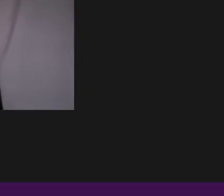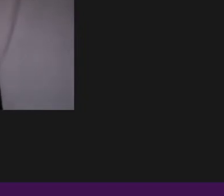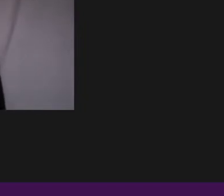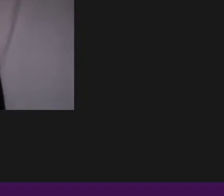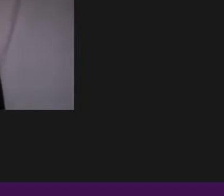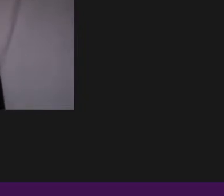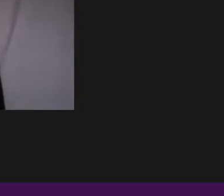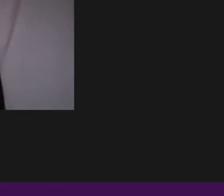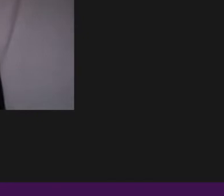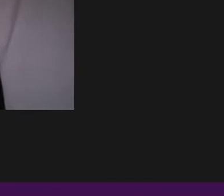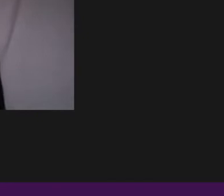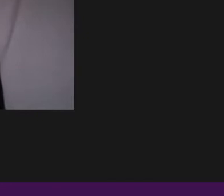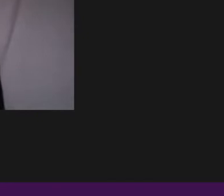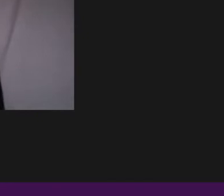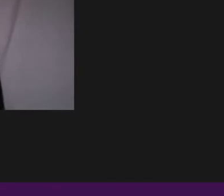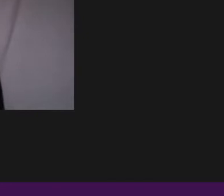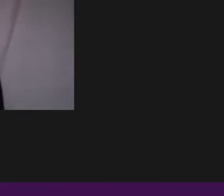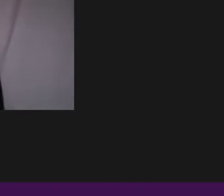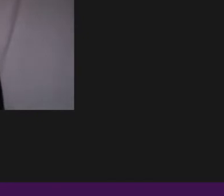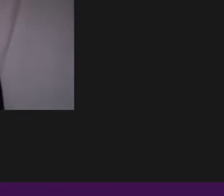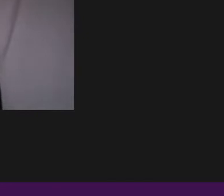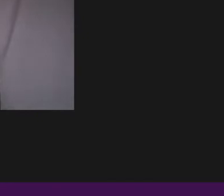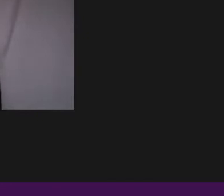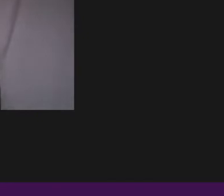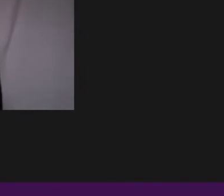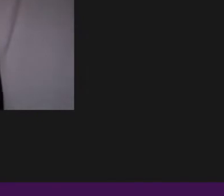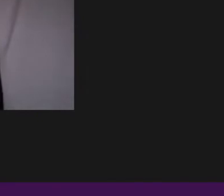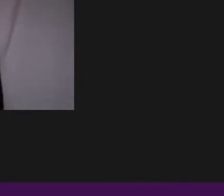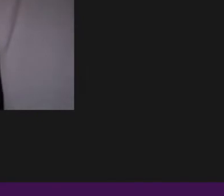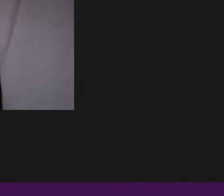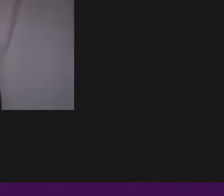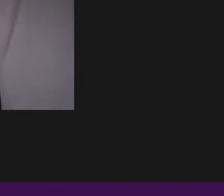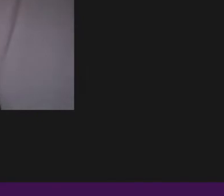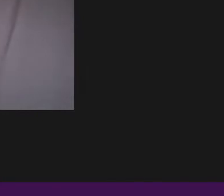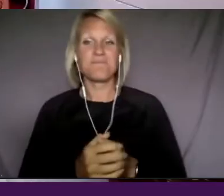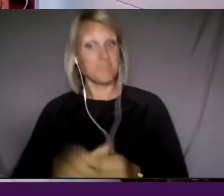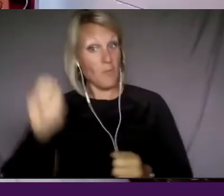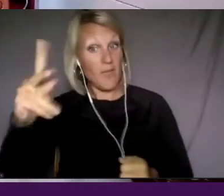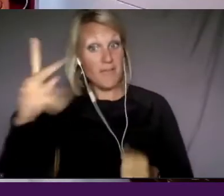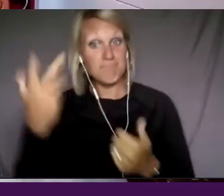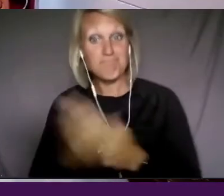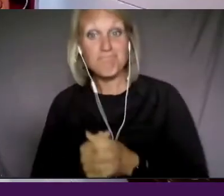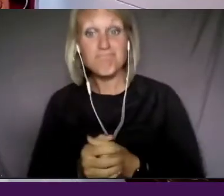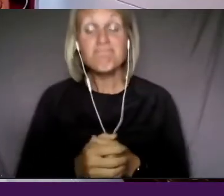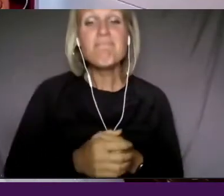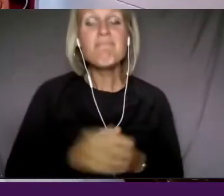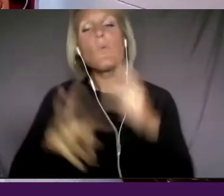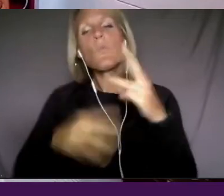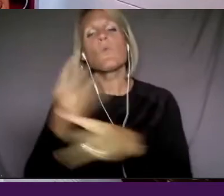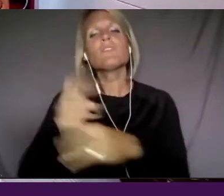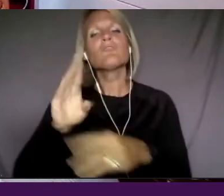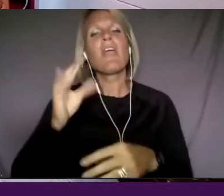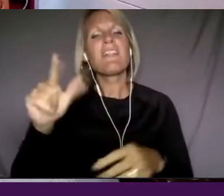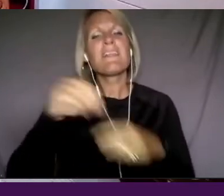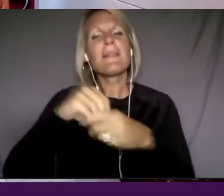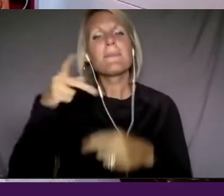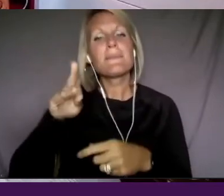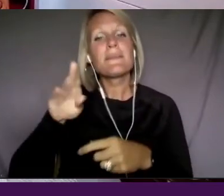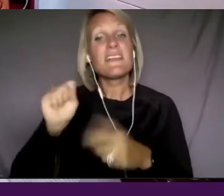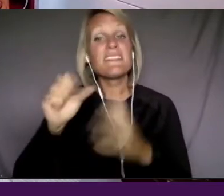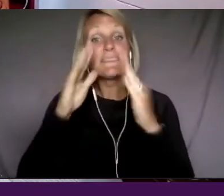I'm going to roll with you. Okay. So world channel within the PBS system is a national